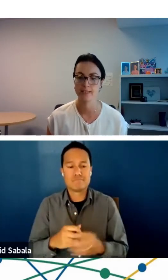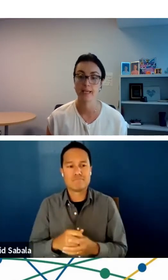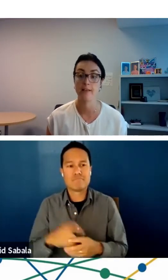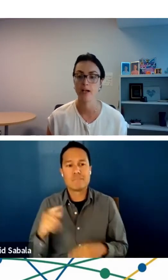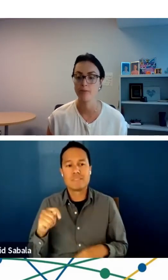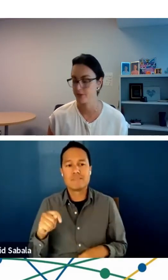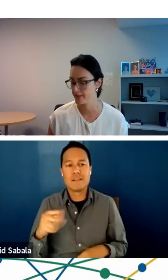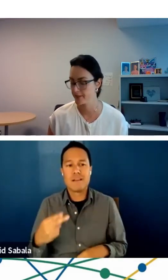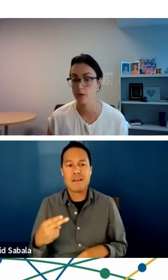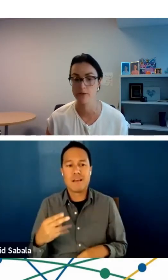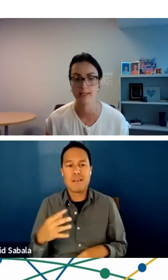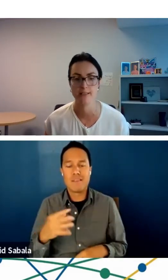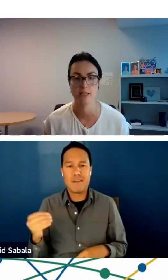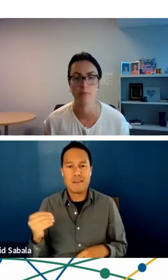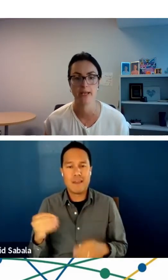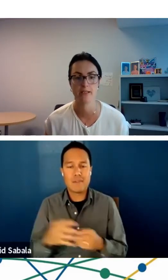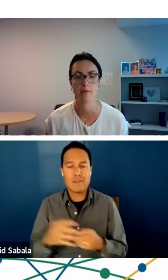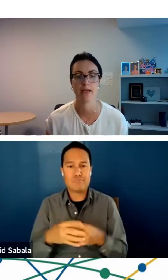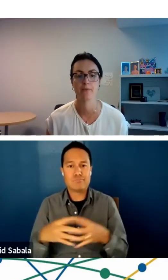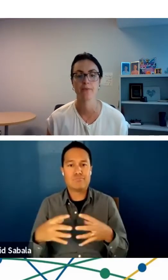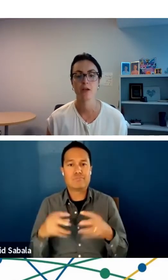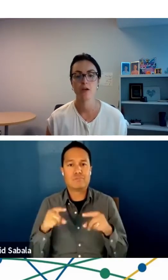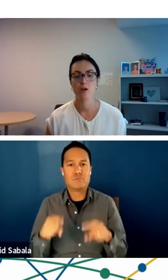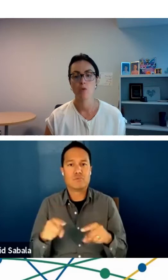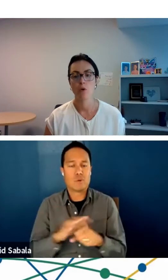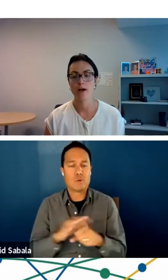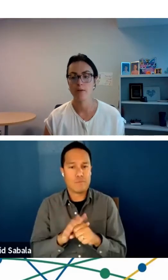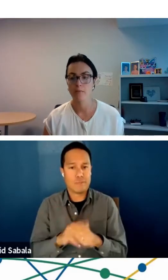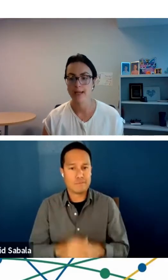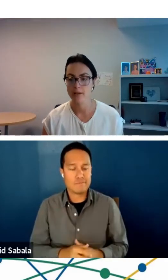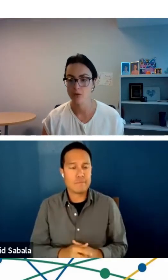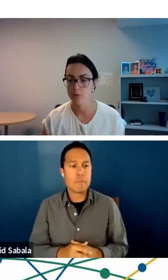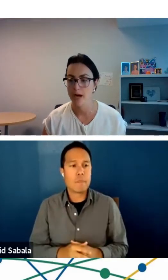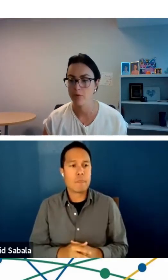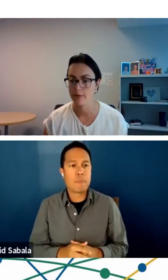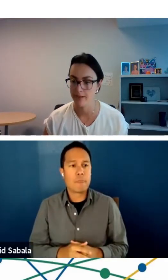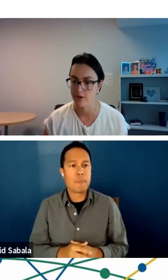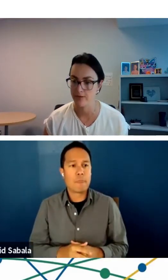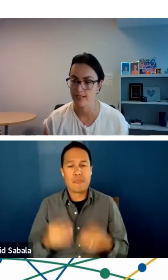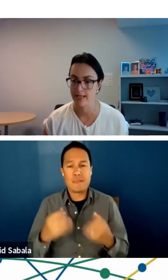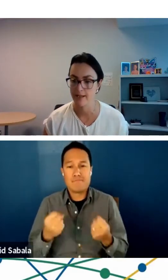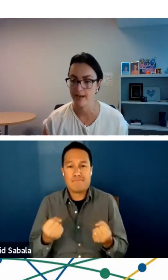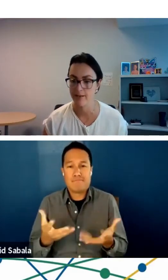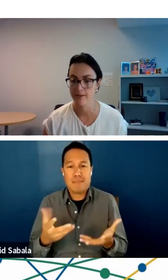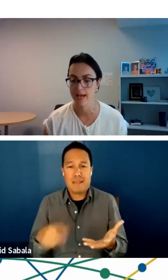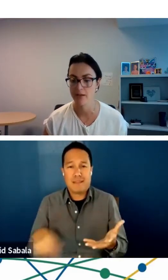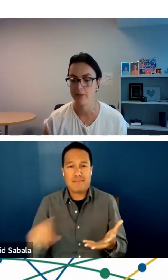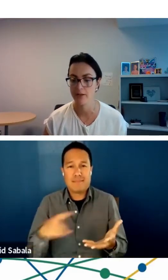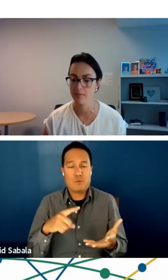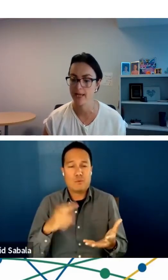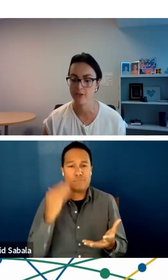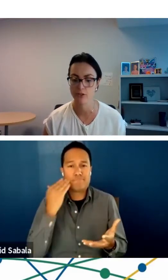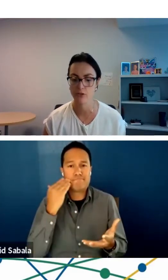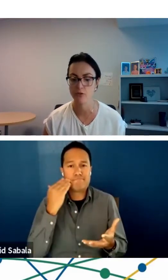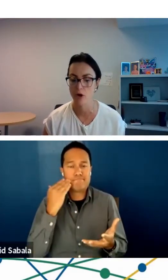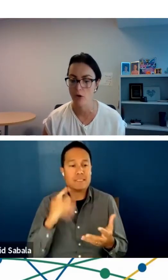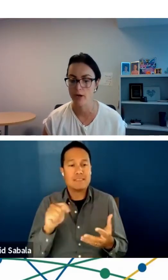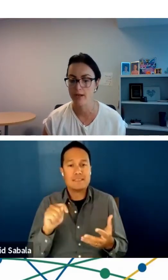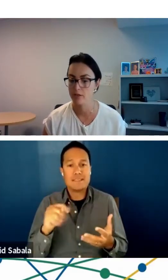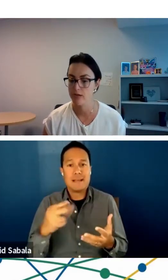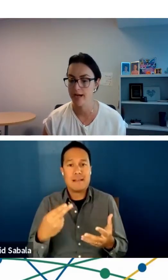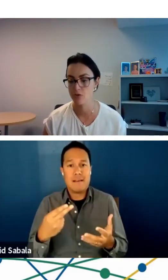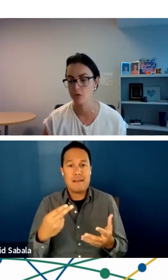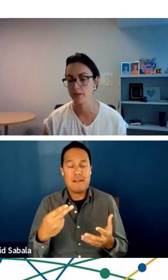its scaling up during the COVID-19 pandemic. Well, many of you probably know that telehealth had been on pace to